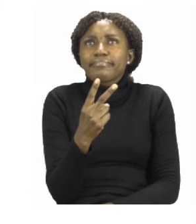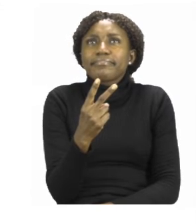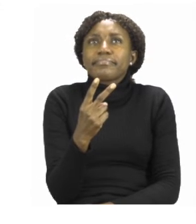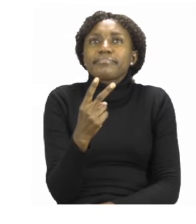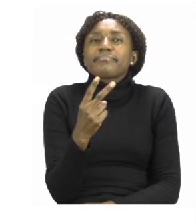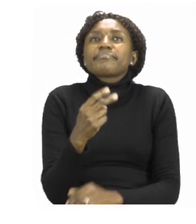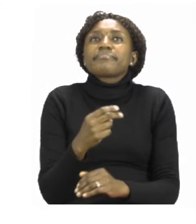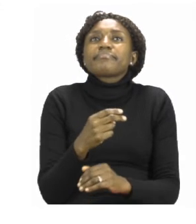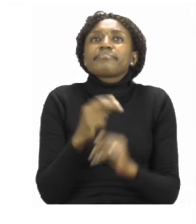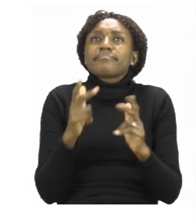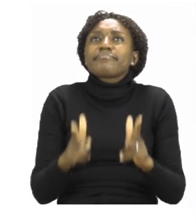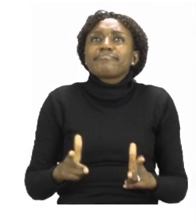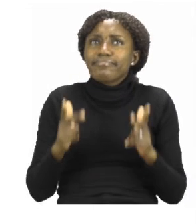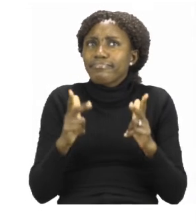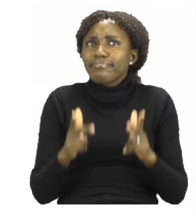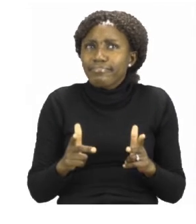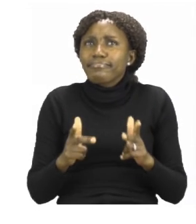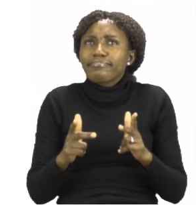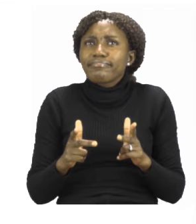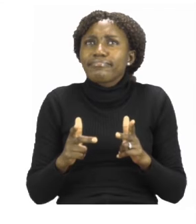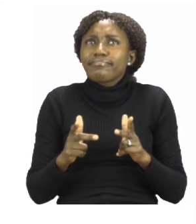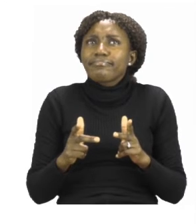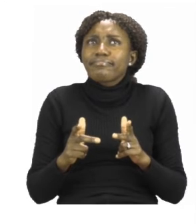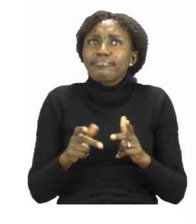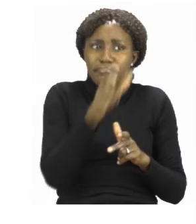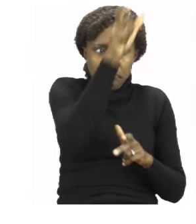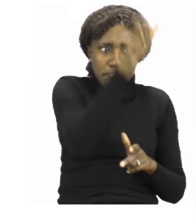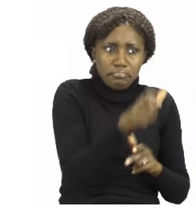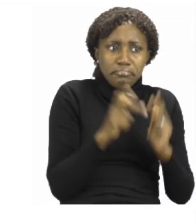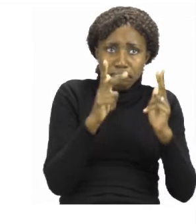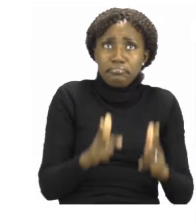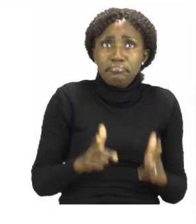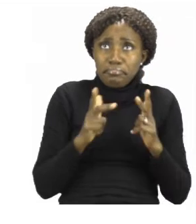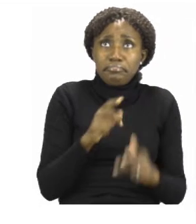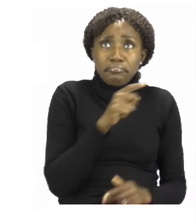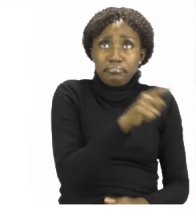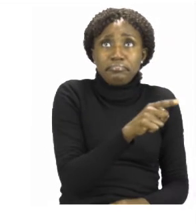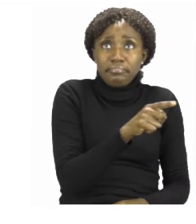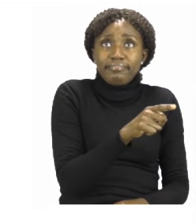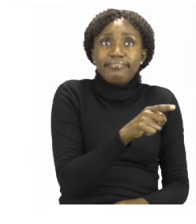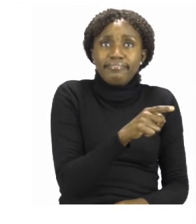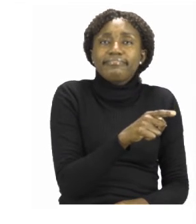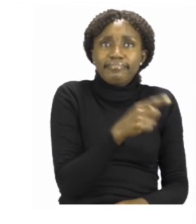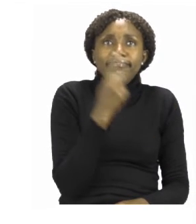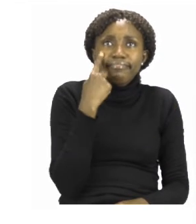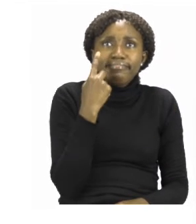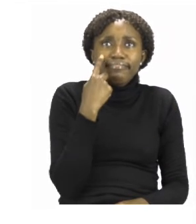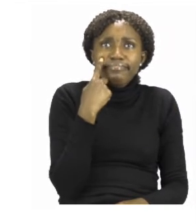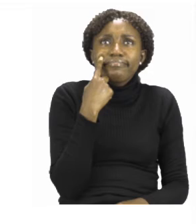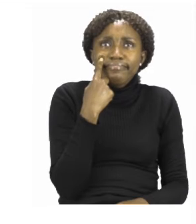train. Can you find the train for me? If you see the train